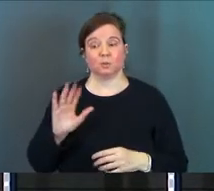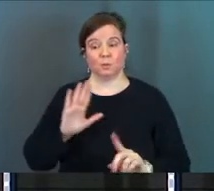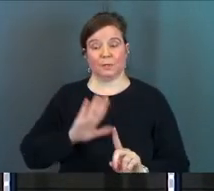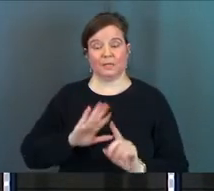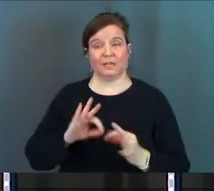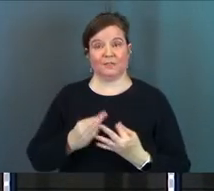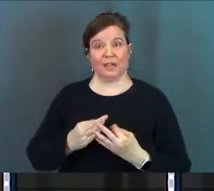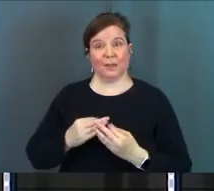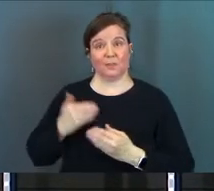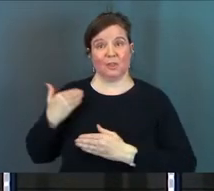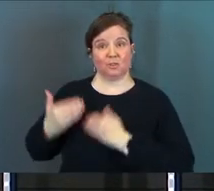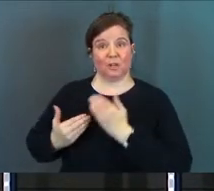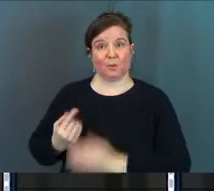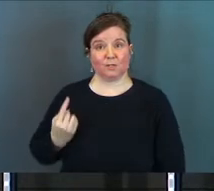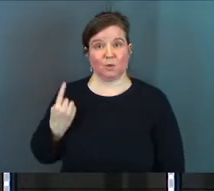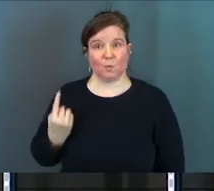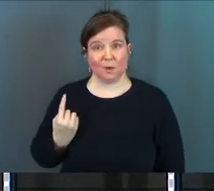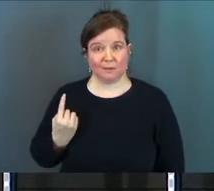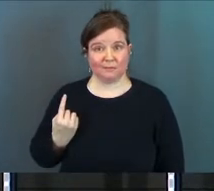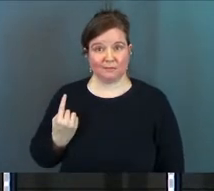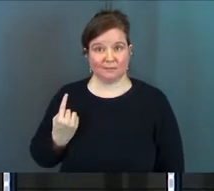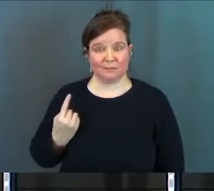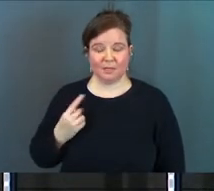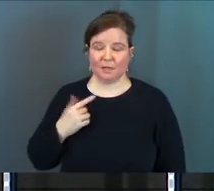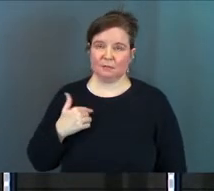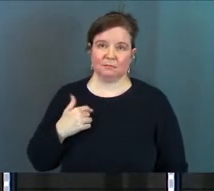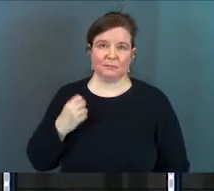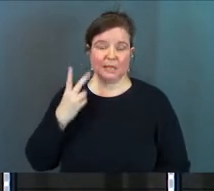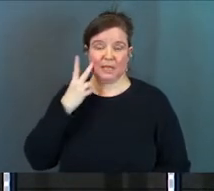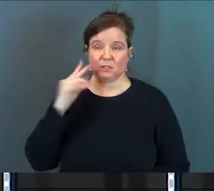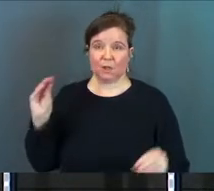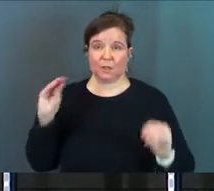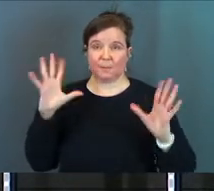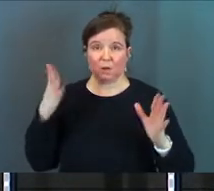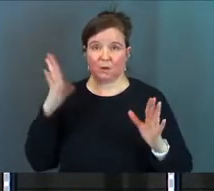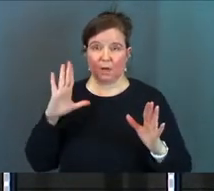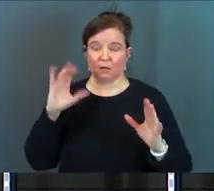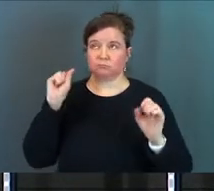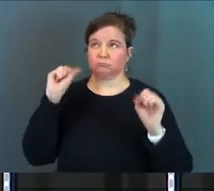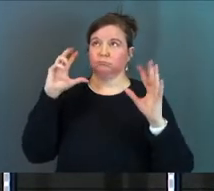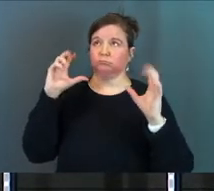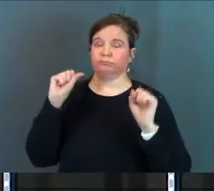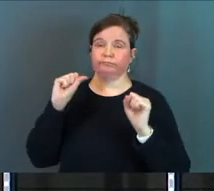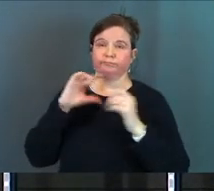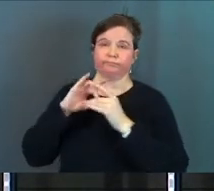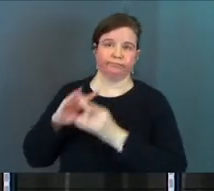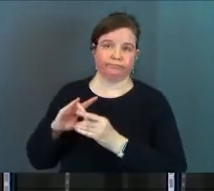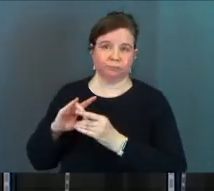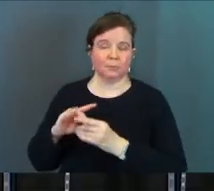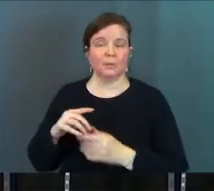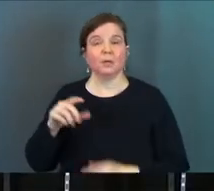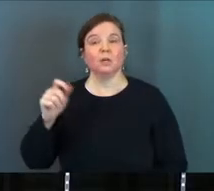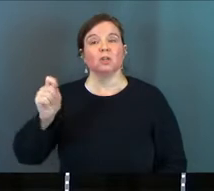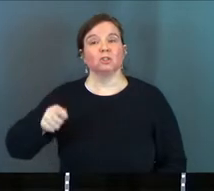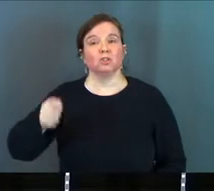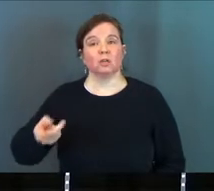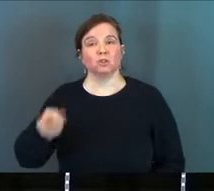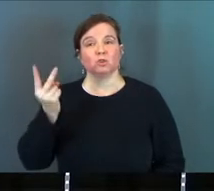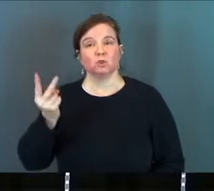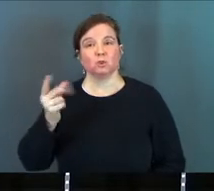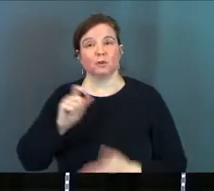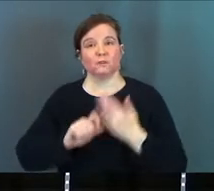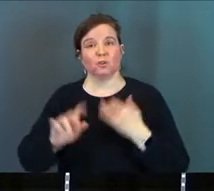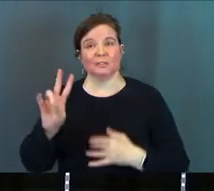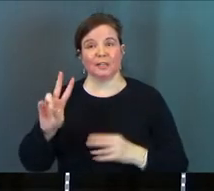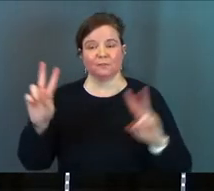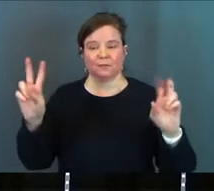generation one. It's a radical faith. They saw the miracles of God. They loved God. Here's Judges 2, verse 7. It says this, And the